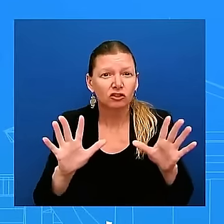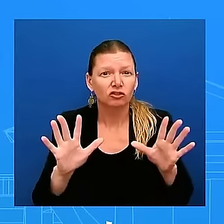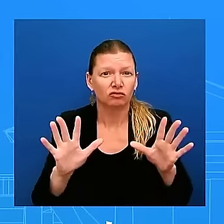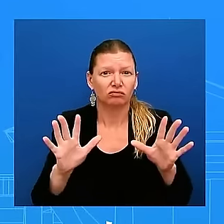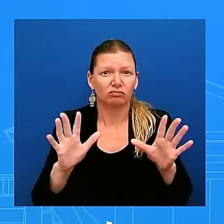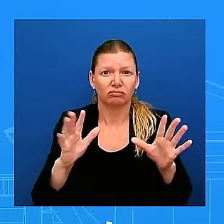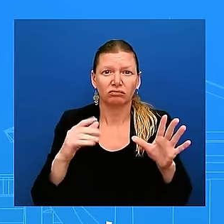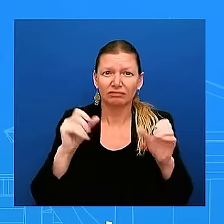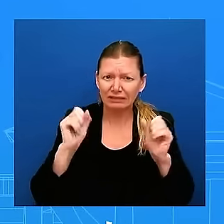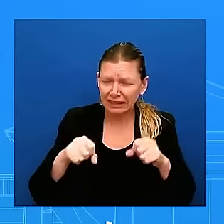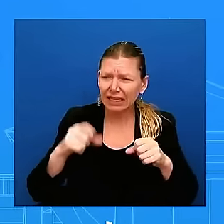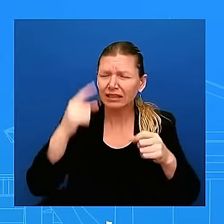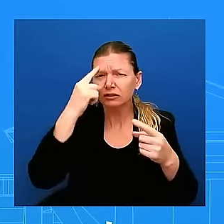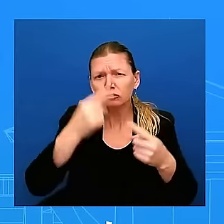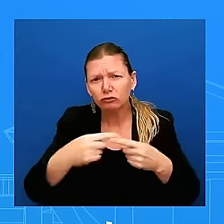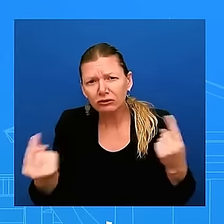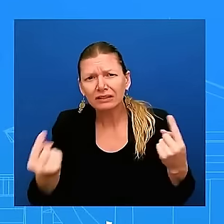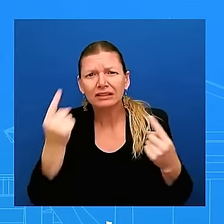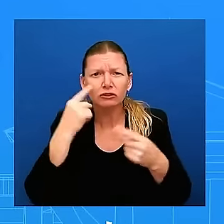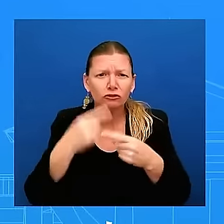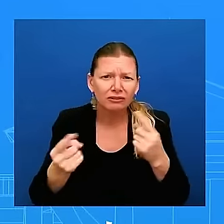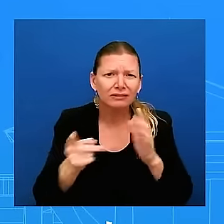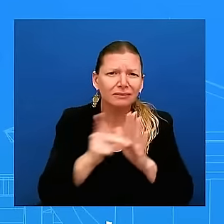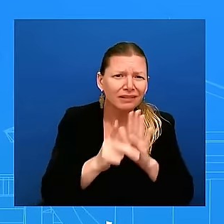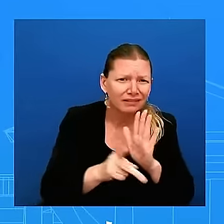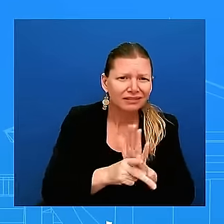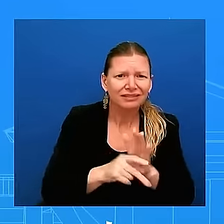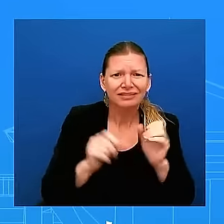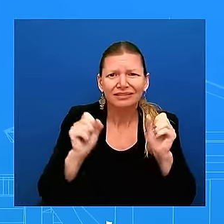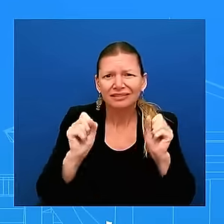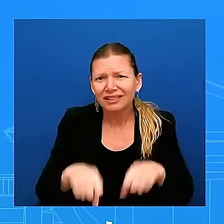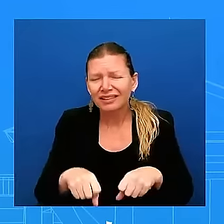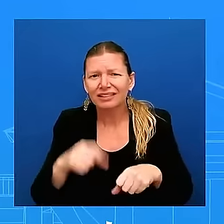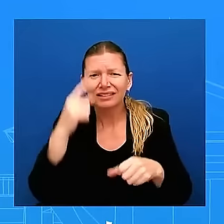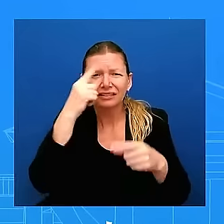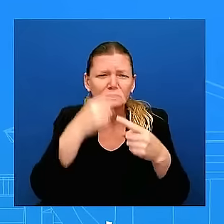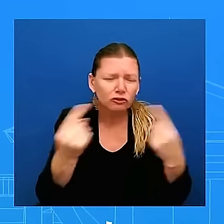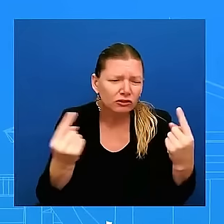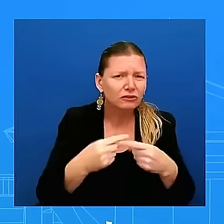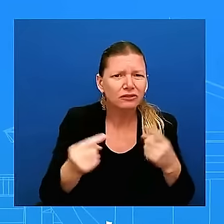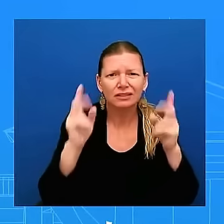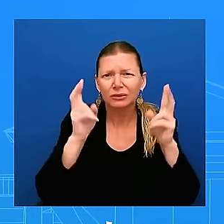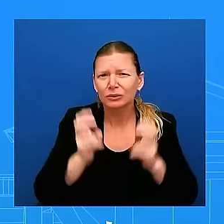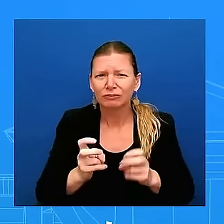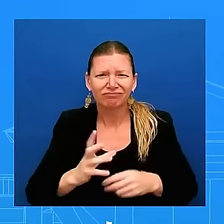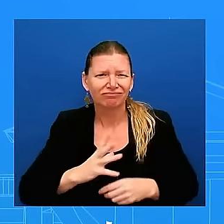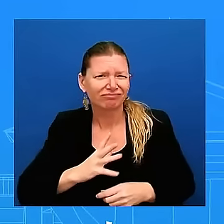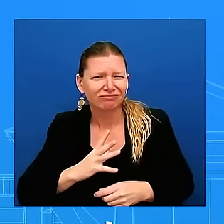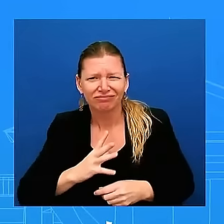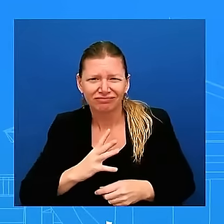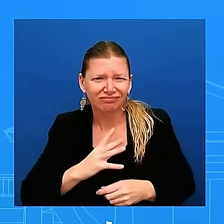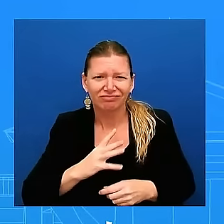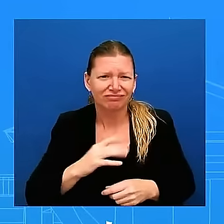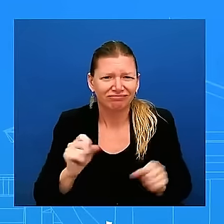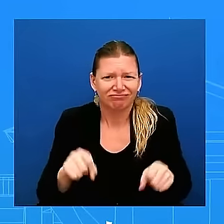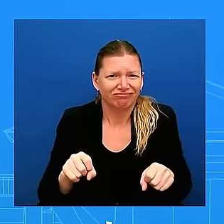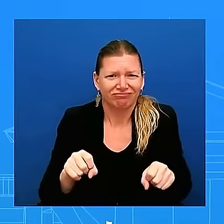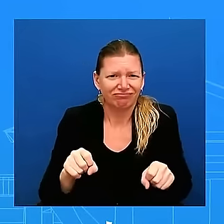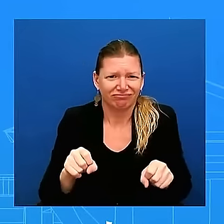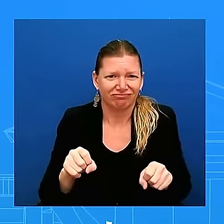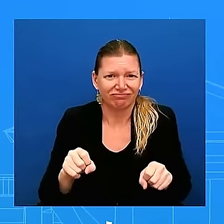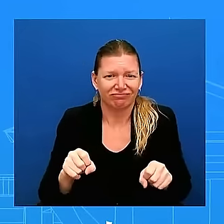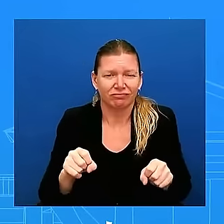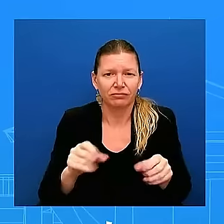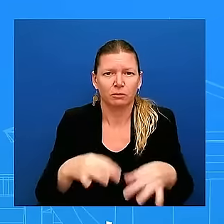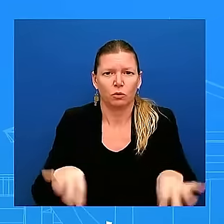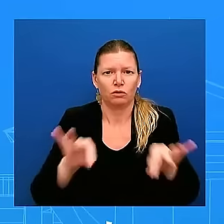we can on issues that is what we should do it is important to have those disagreements it is